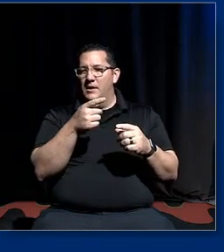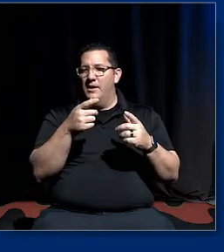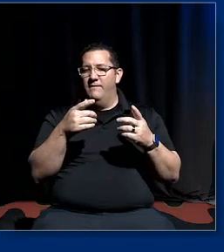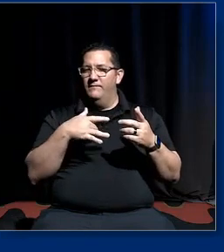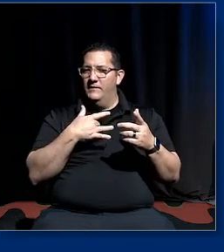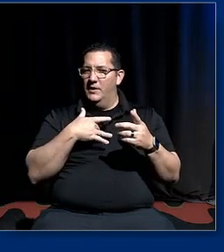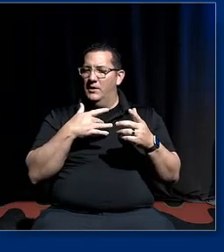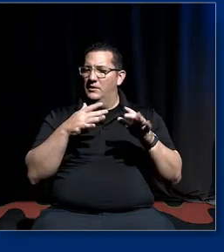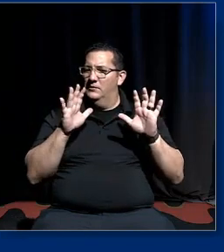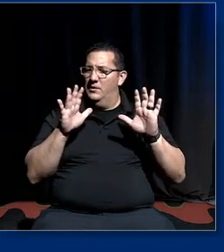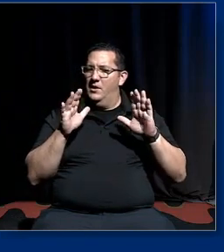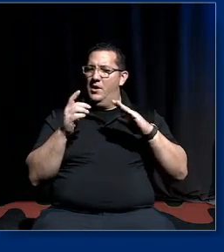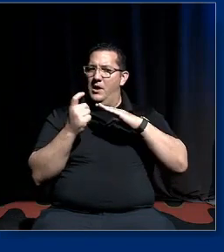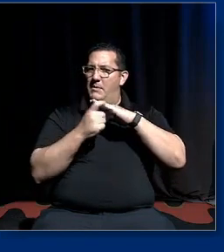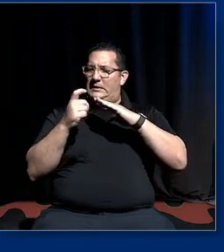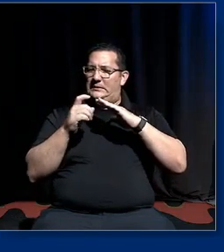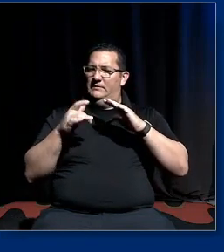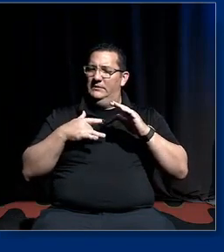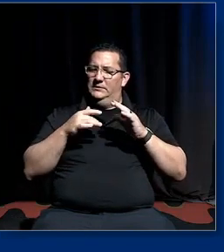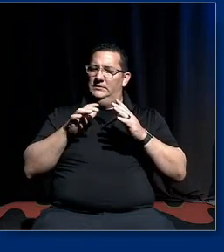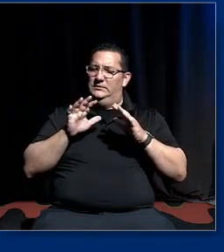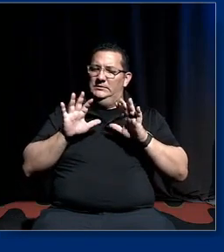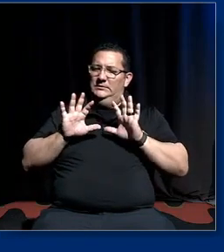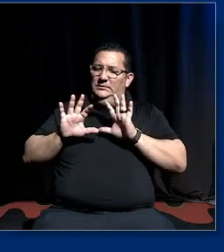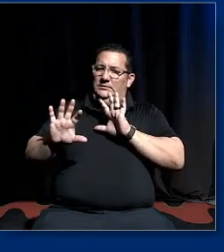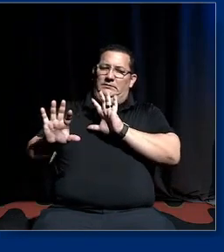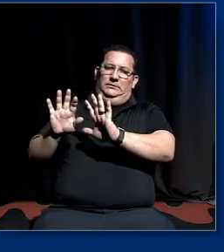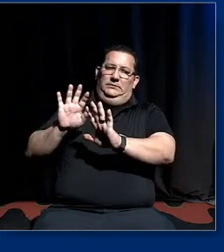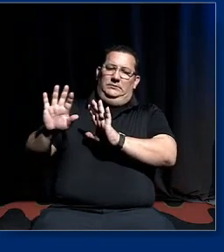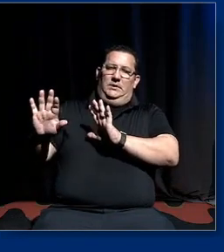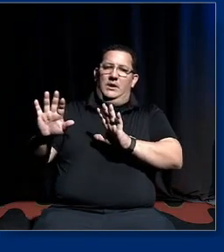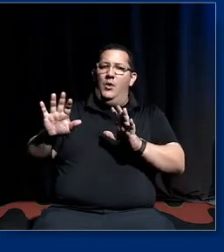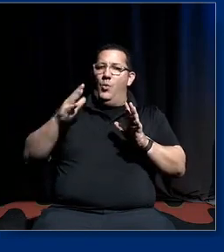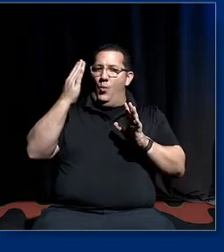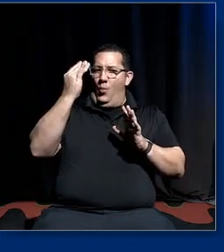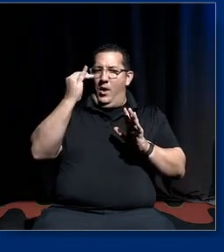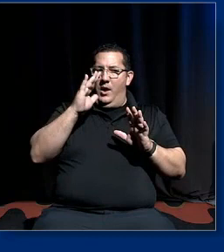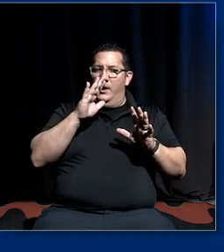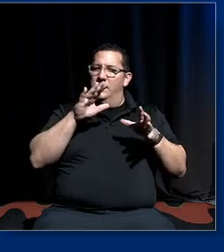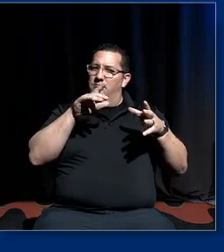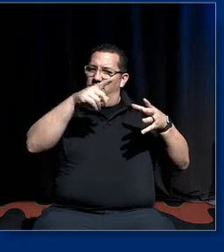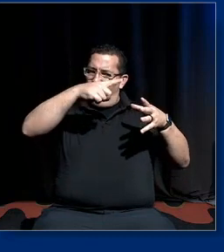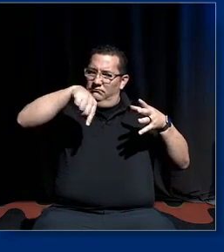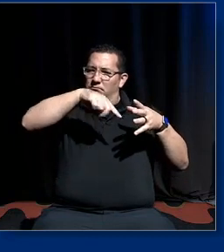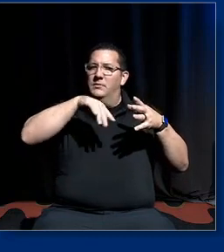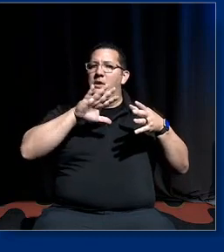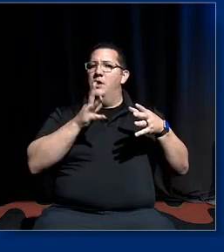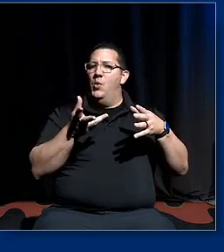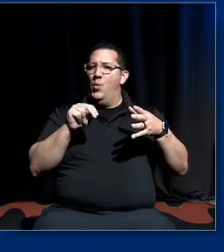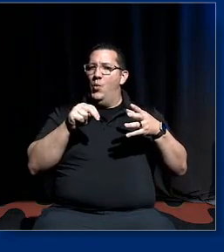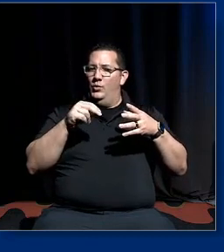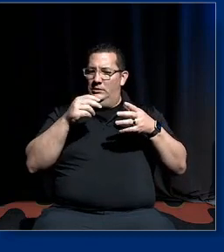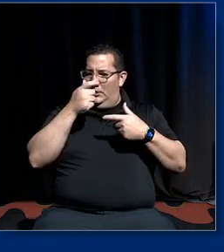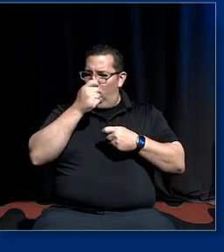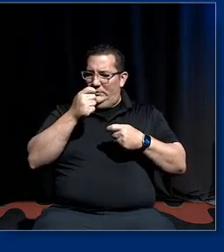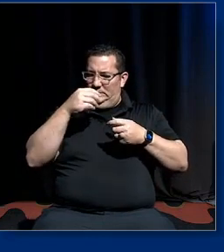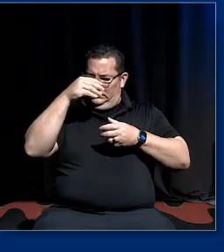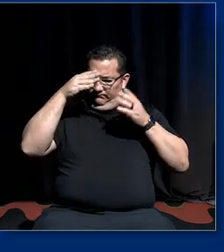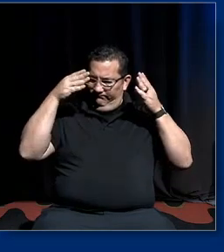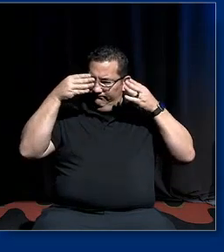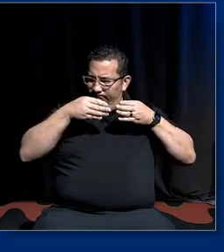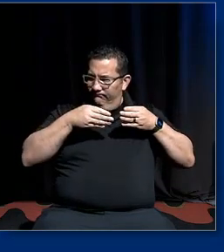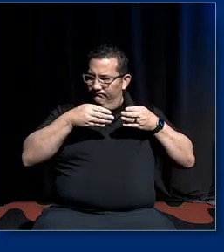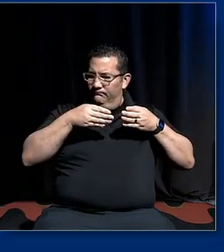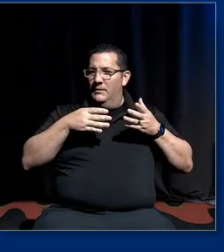start to claw it back towards their own interest so you know you the the key landmark um